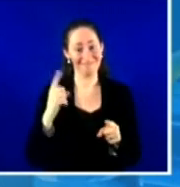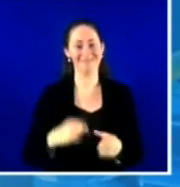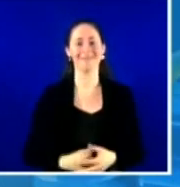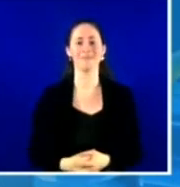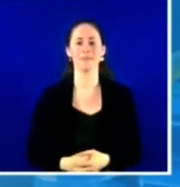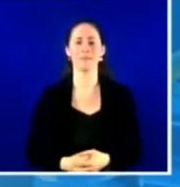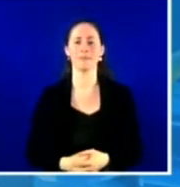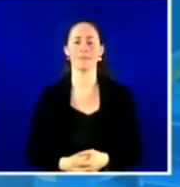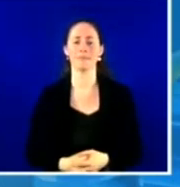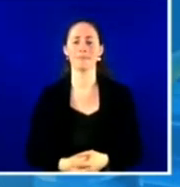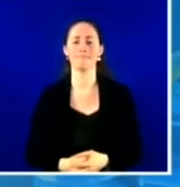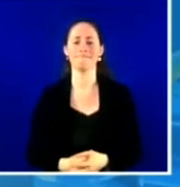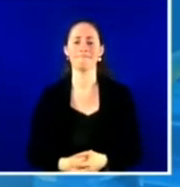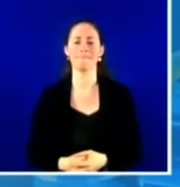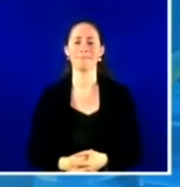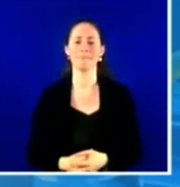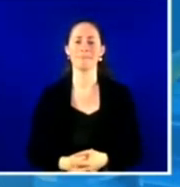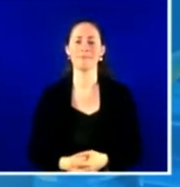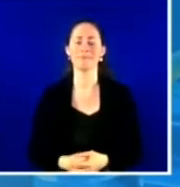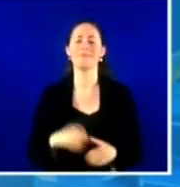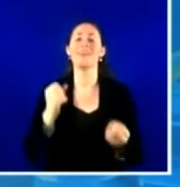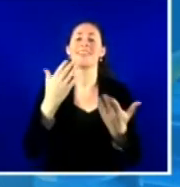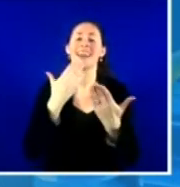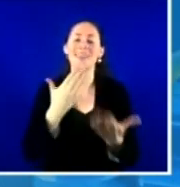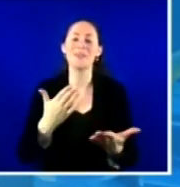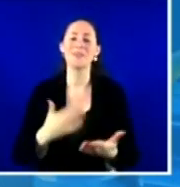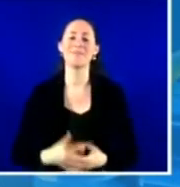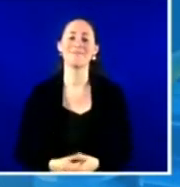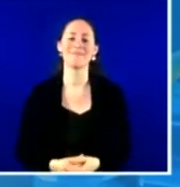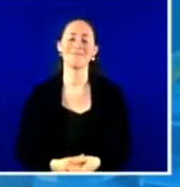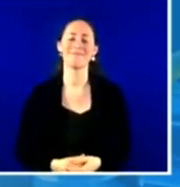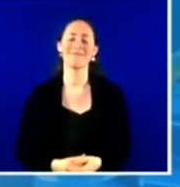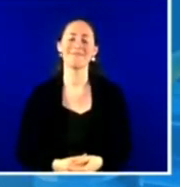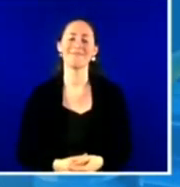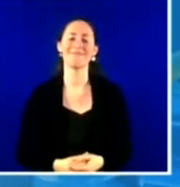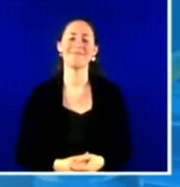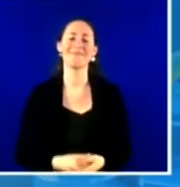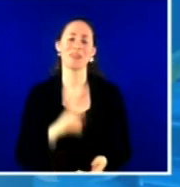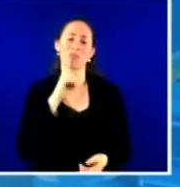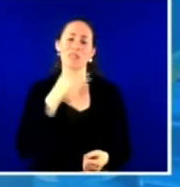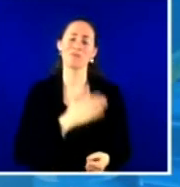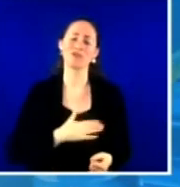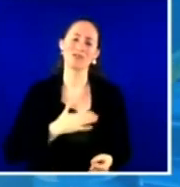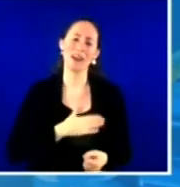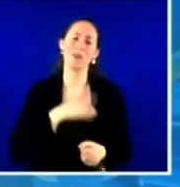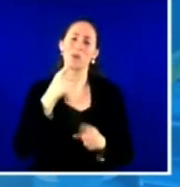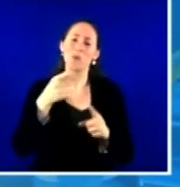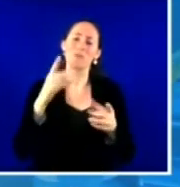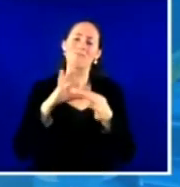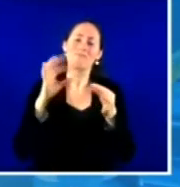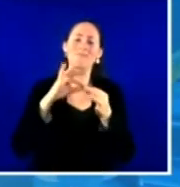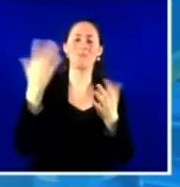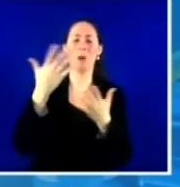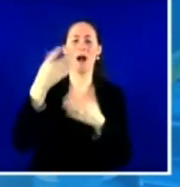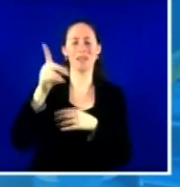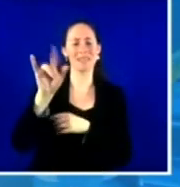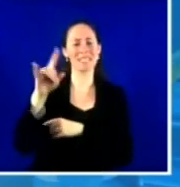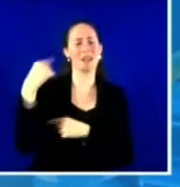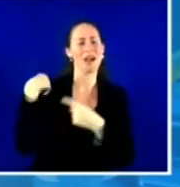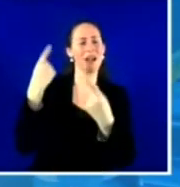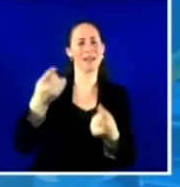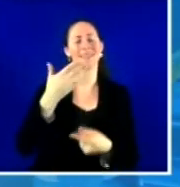so grateful to have been in conversation with you today. Just appreciate you and everything you're doing. Um, thank you so much.